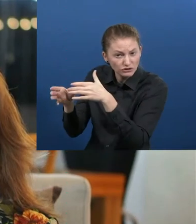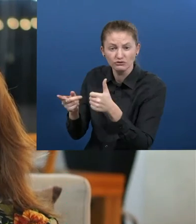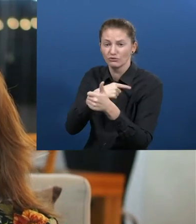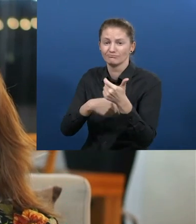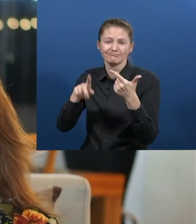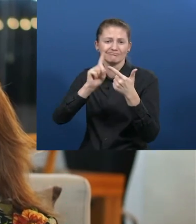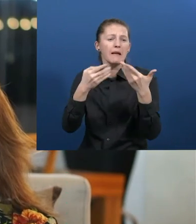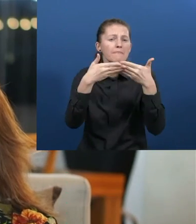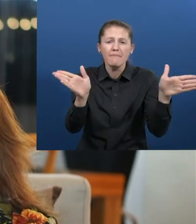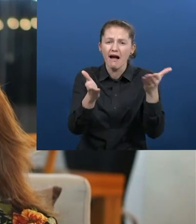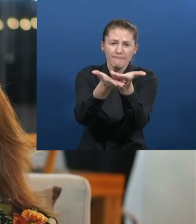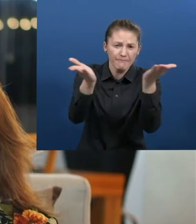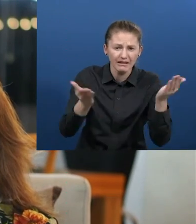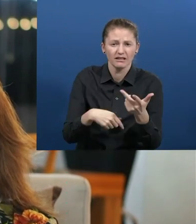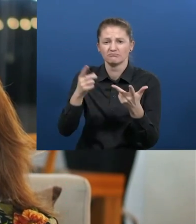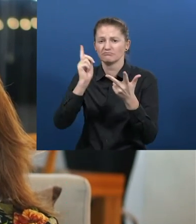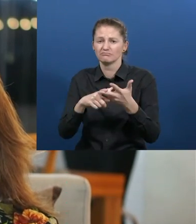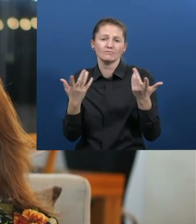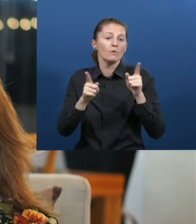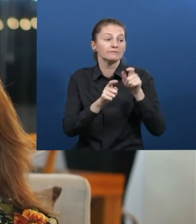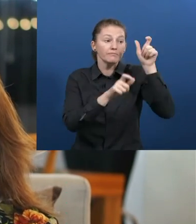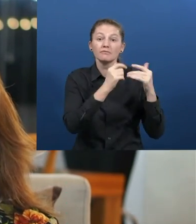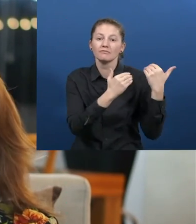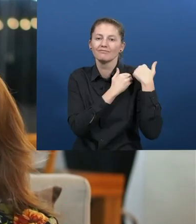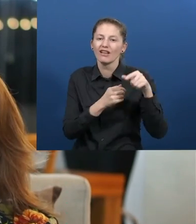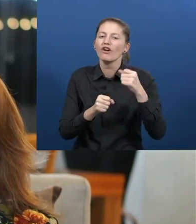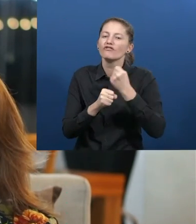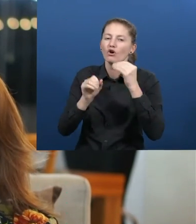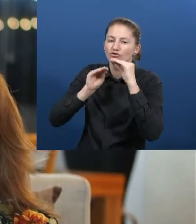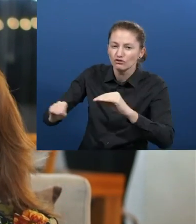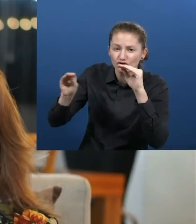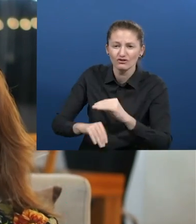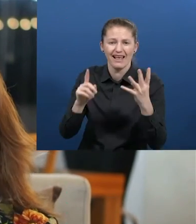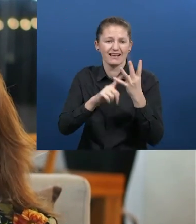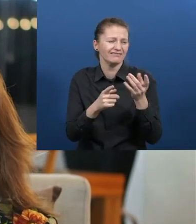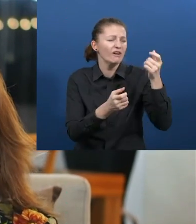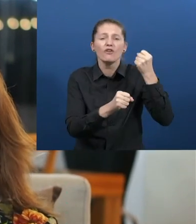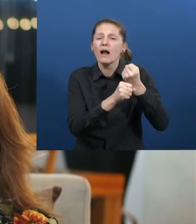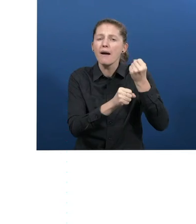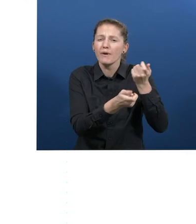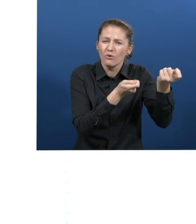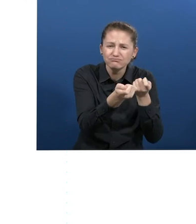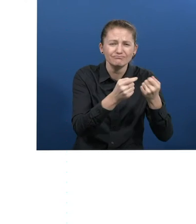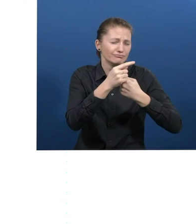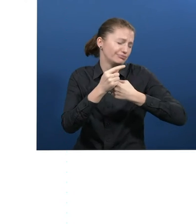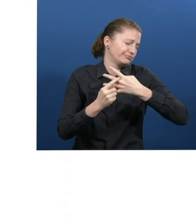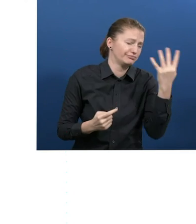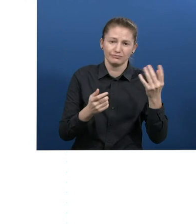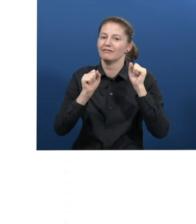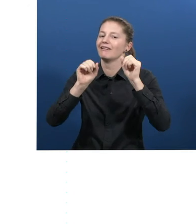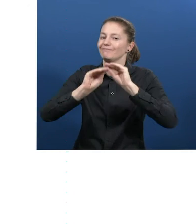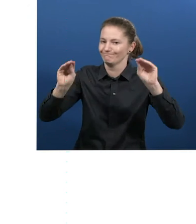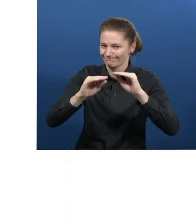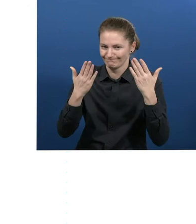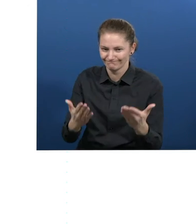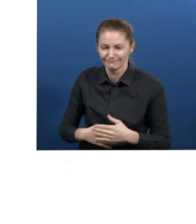laboral y a todos aquellos profesionales que quieran mejorar técnicamente la forma de hacer inclusión laboral. ¿Cómo te ayudó la solución?